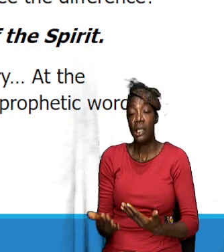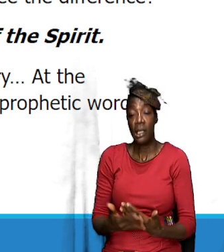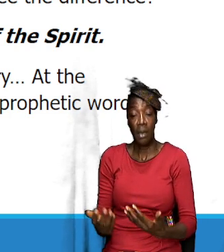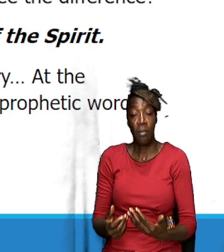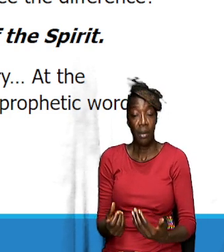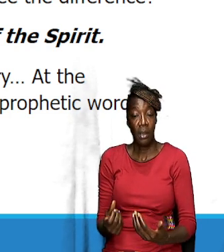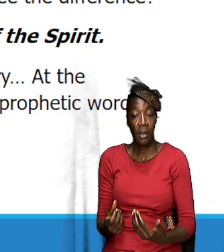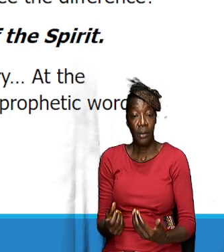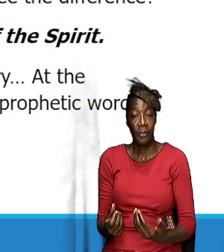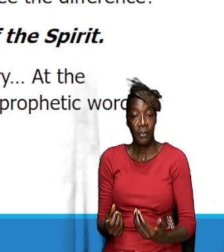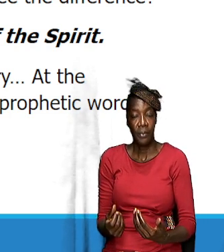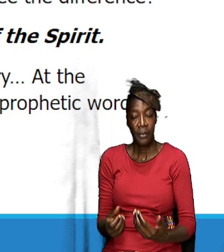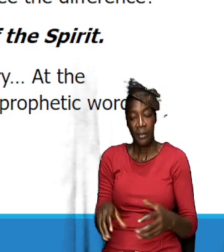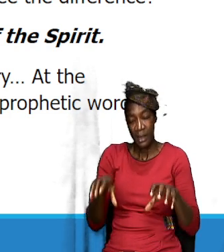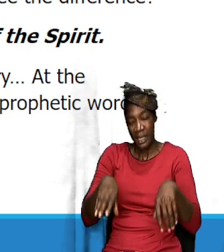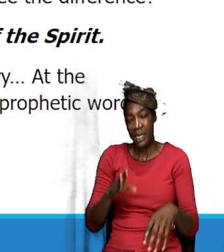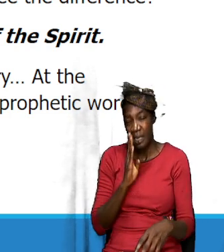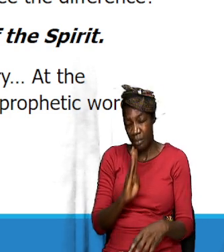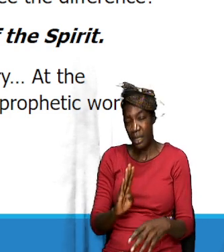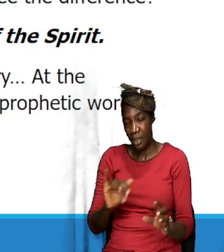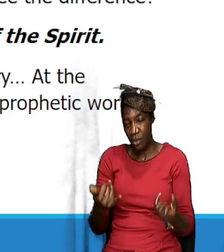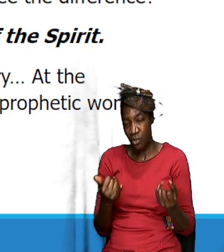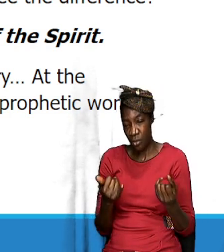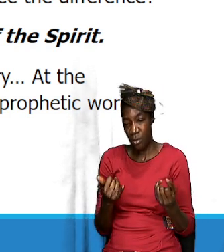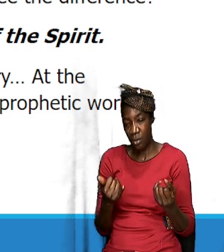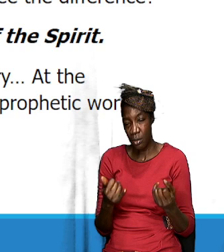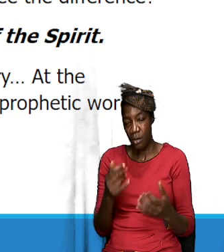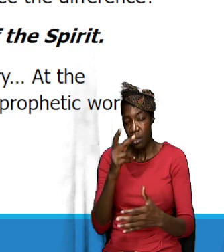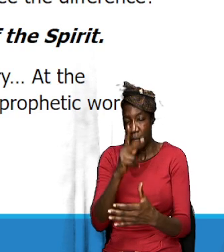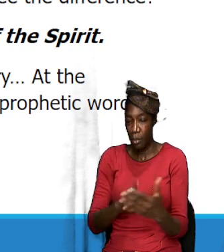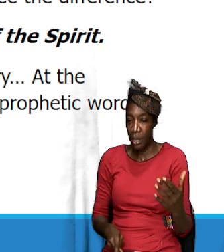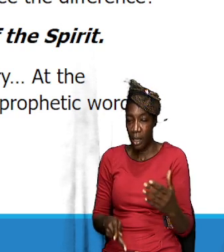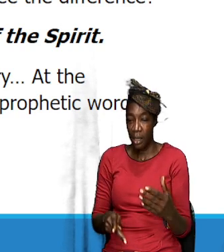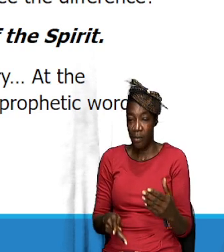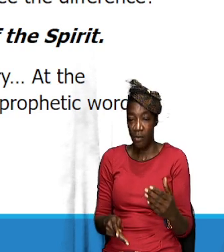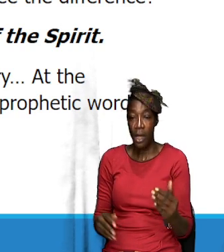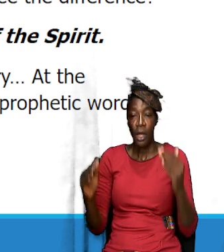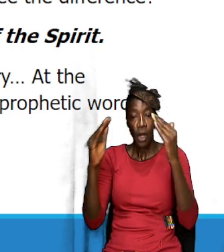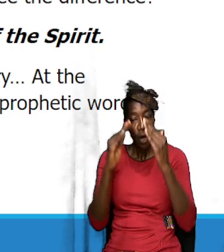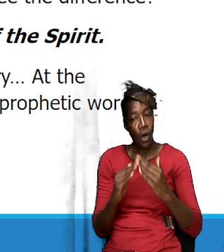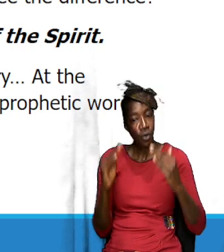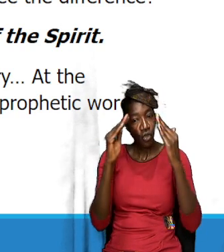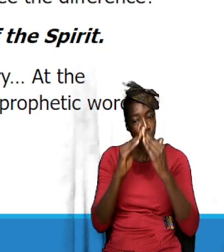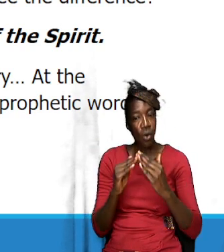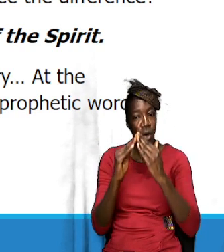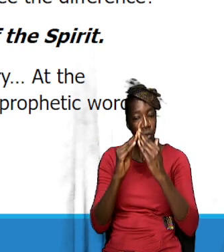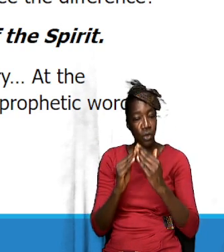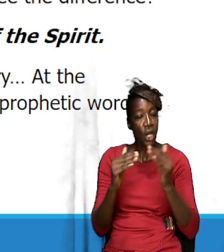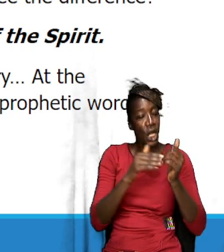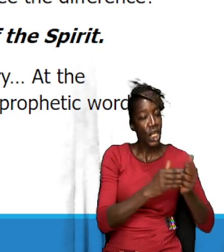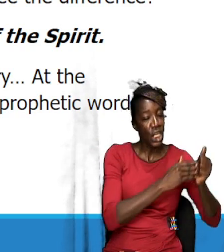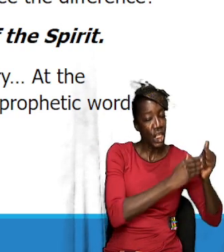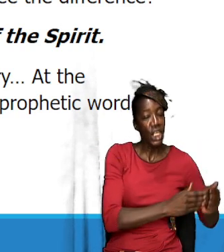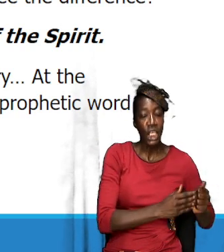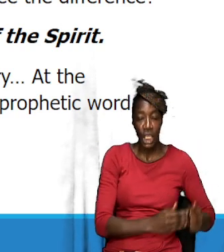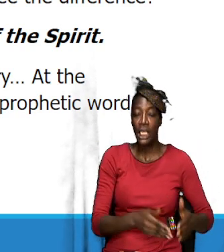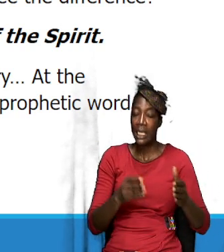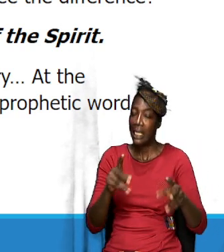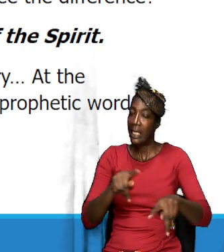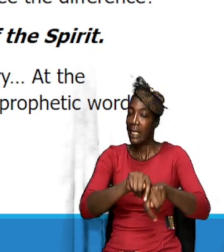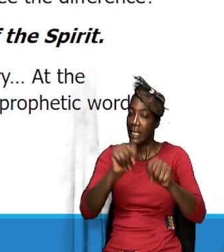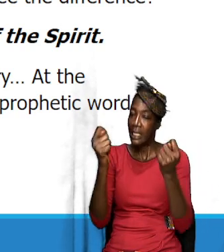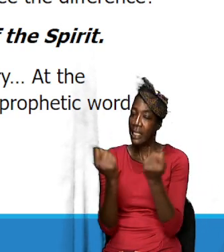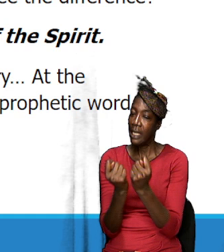I'm saying. You know, it can be just being a part of the house to house team. It can be just being a part of